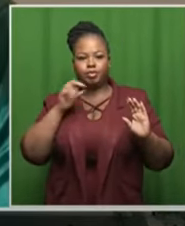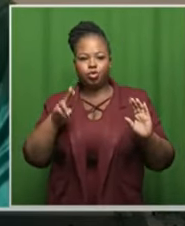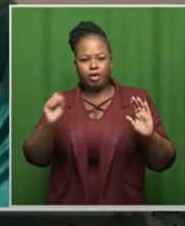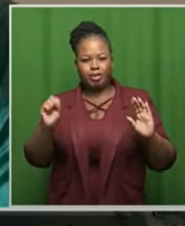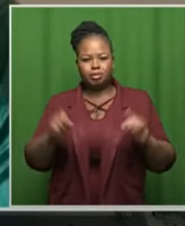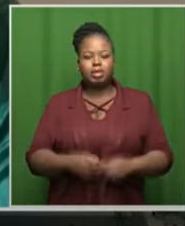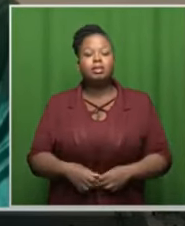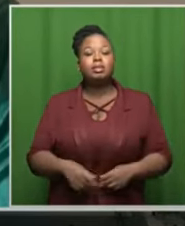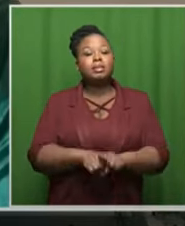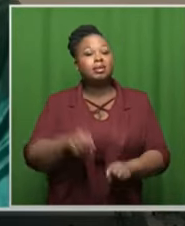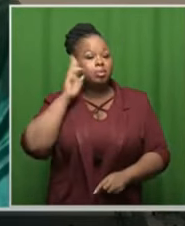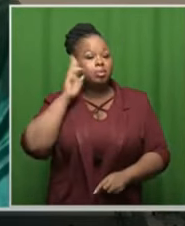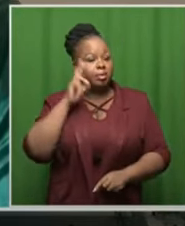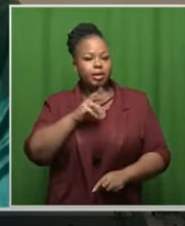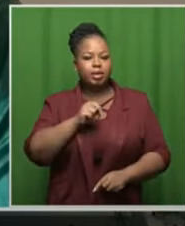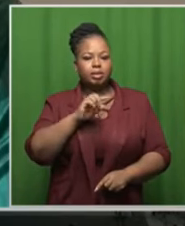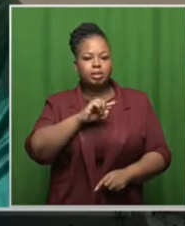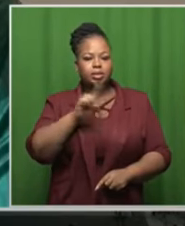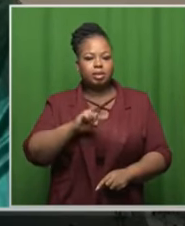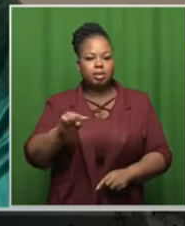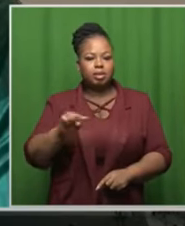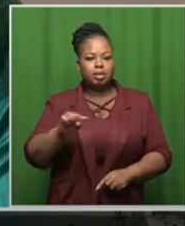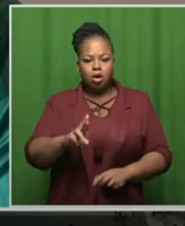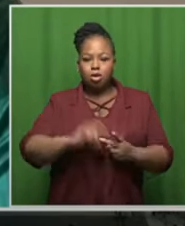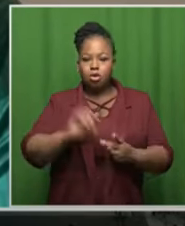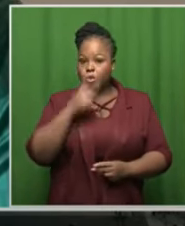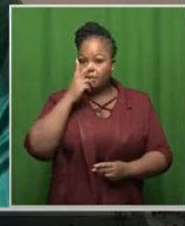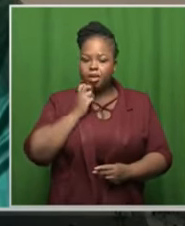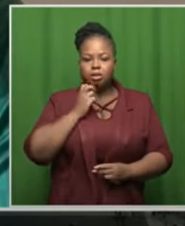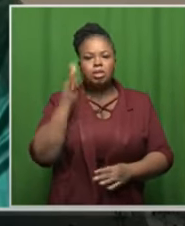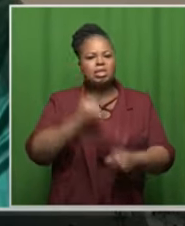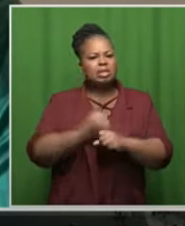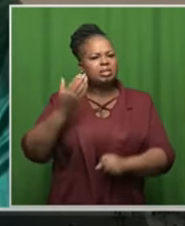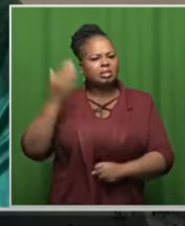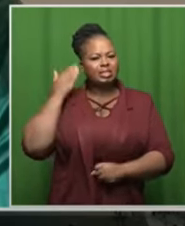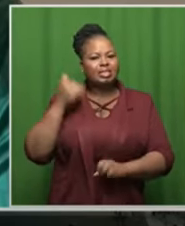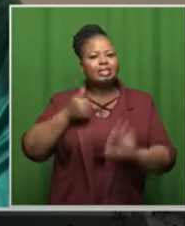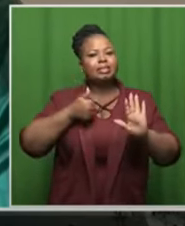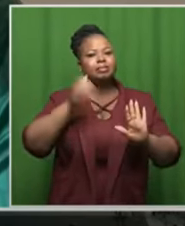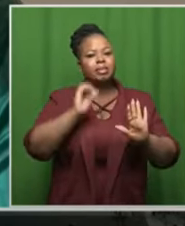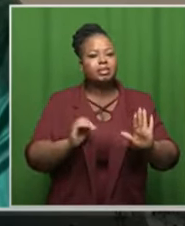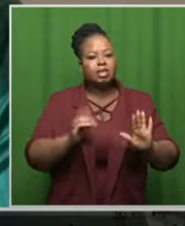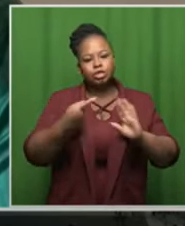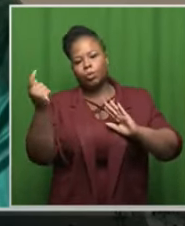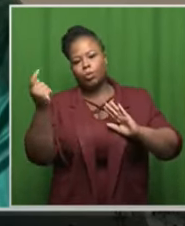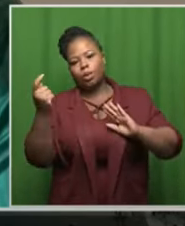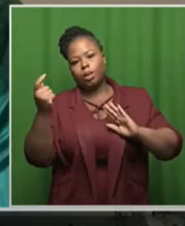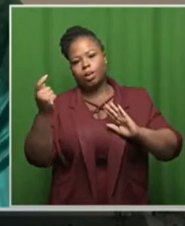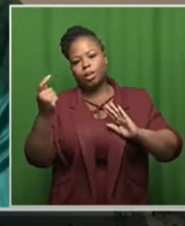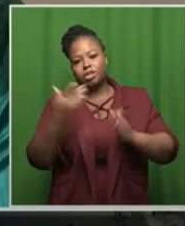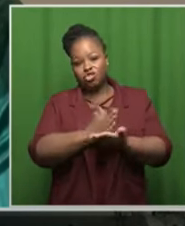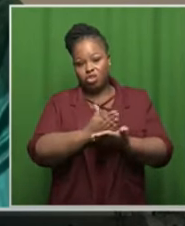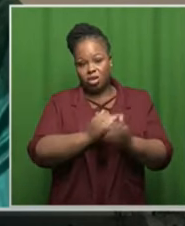nzr and with the all blacks a few years ago they sold a six percent a six percent stake